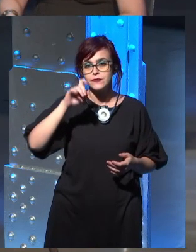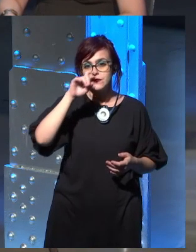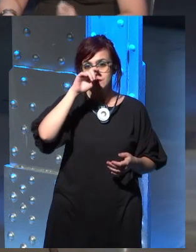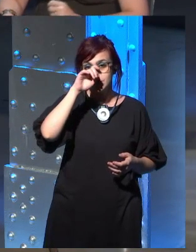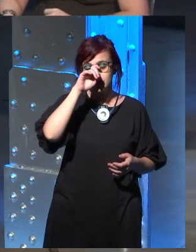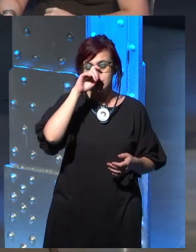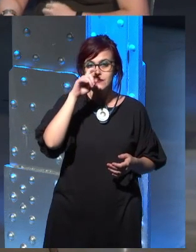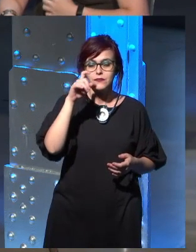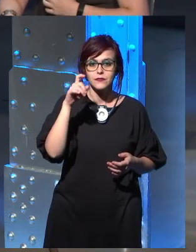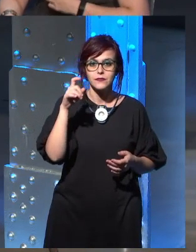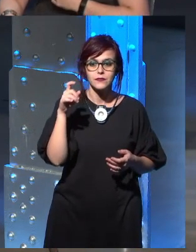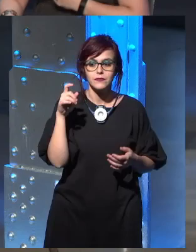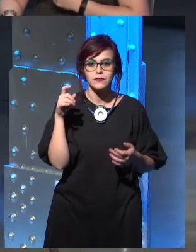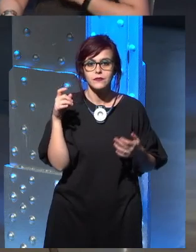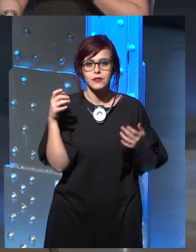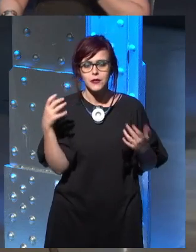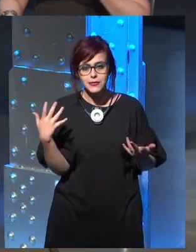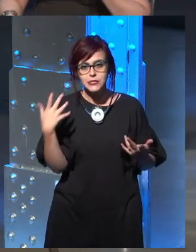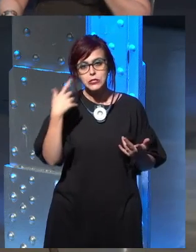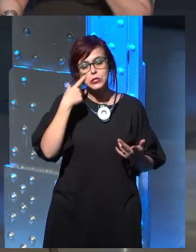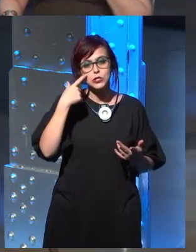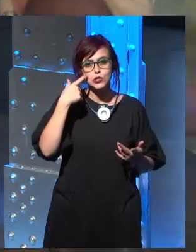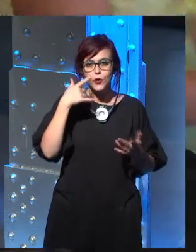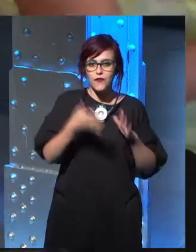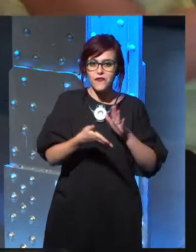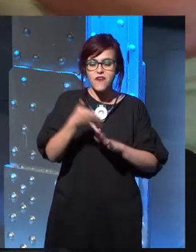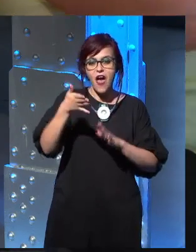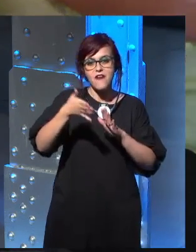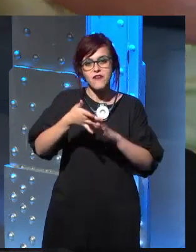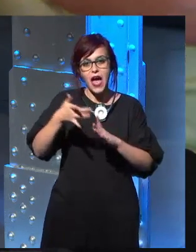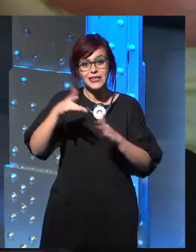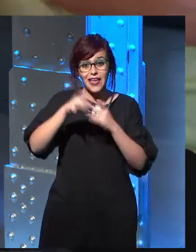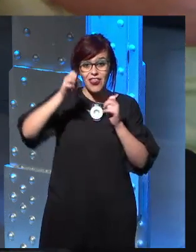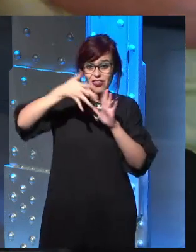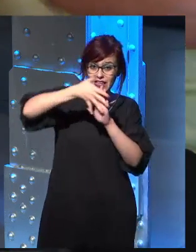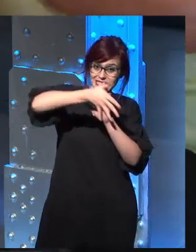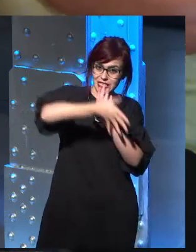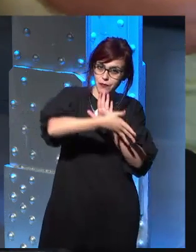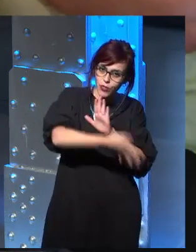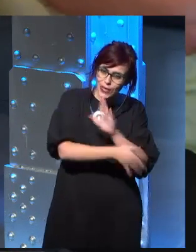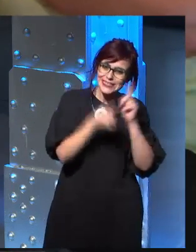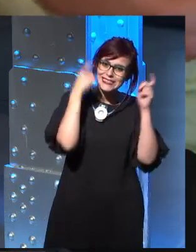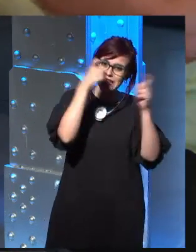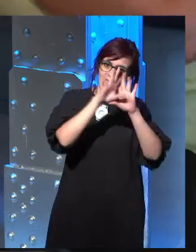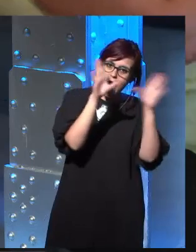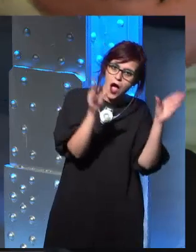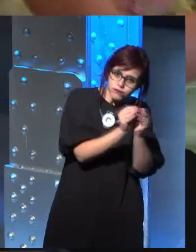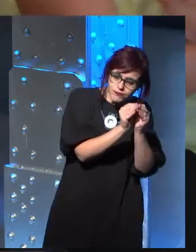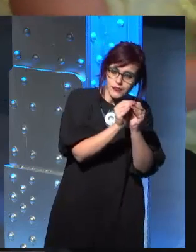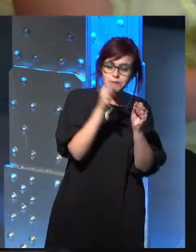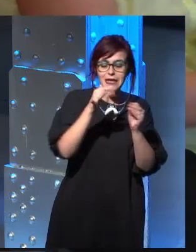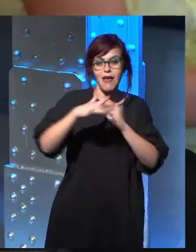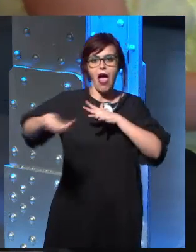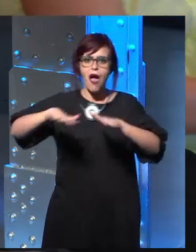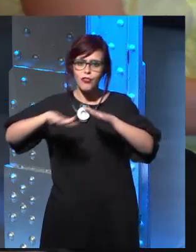of shortening descriptions in favour of action. Because some people think descriptions are boring, some